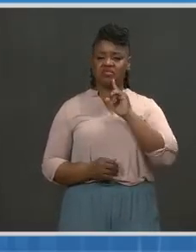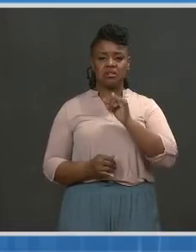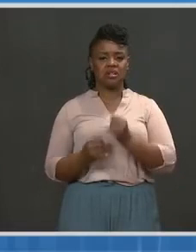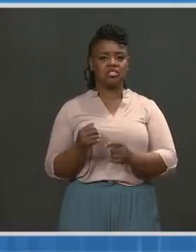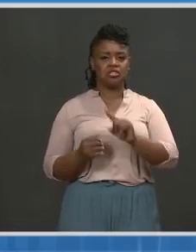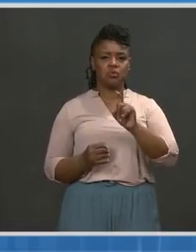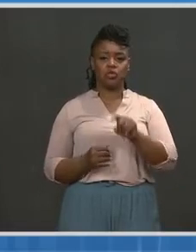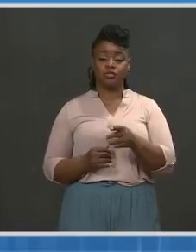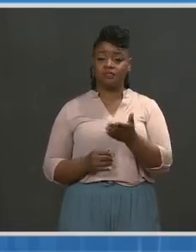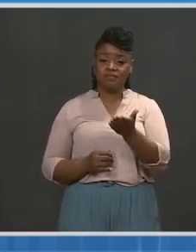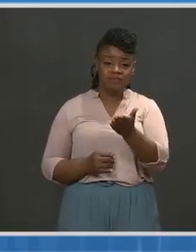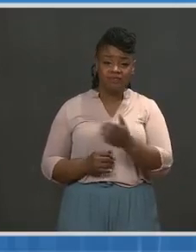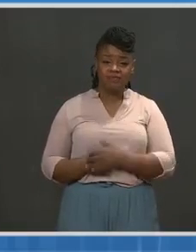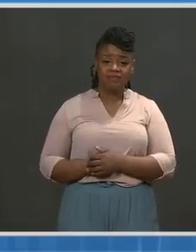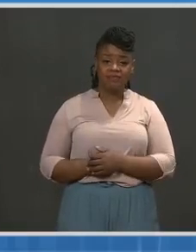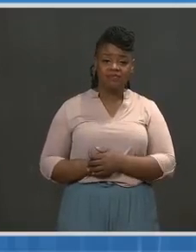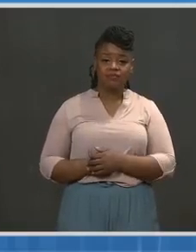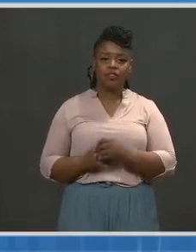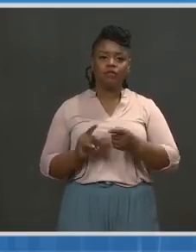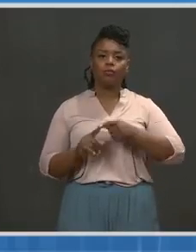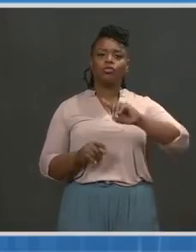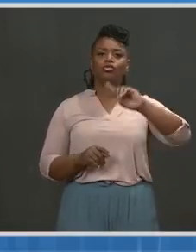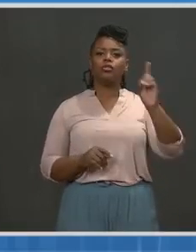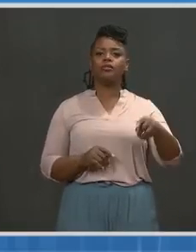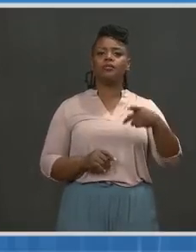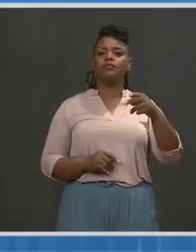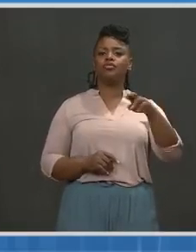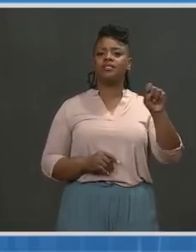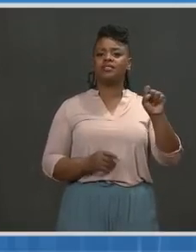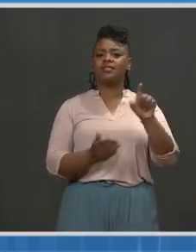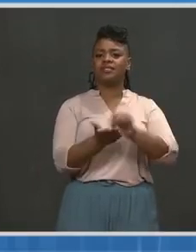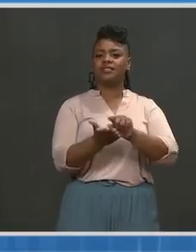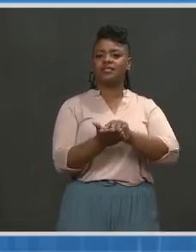Last question. We'll go to Kristen Shamus at the Detroit Free Press.